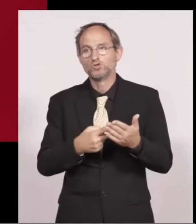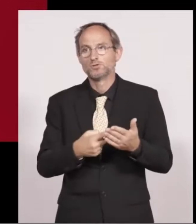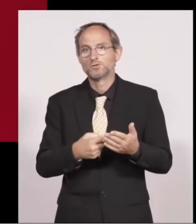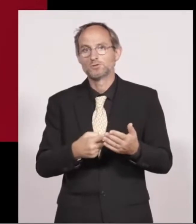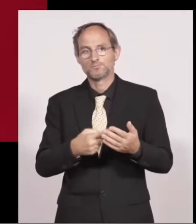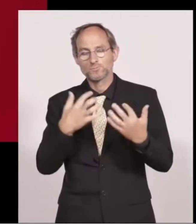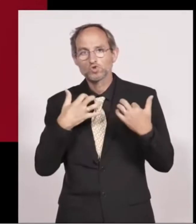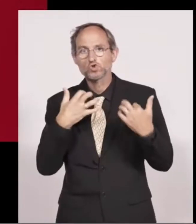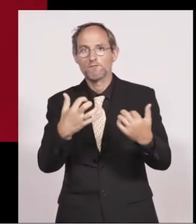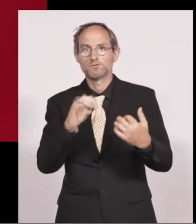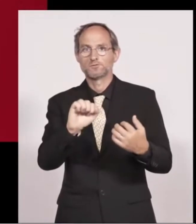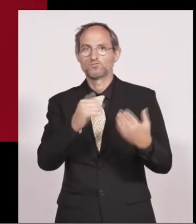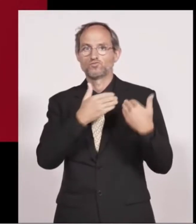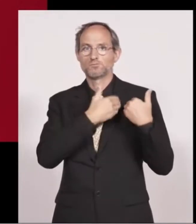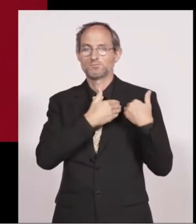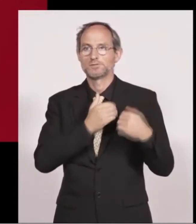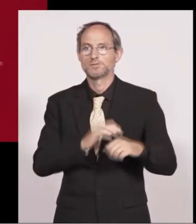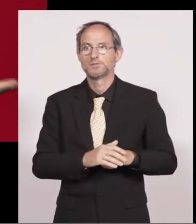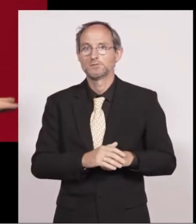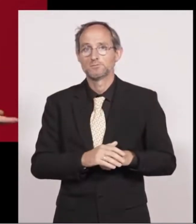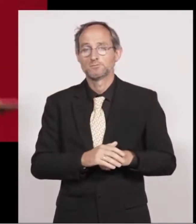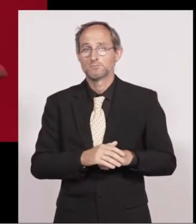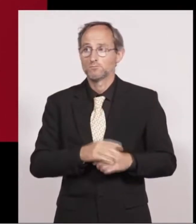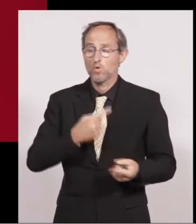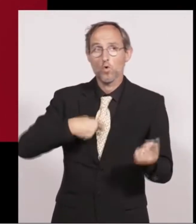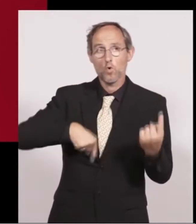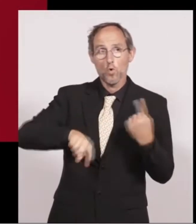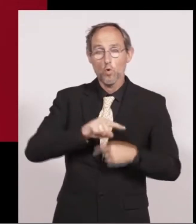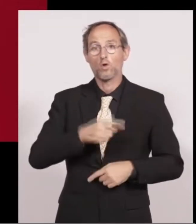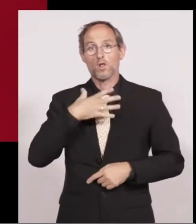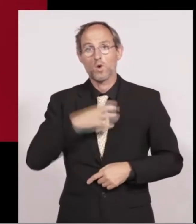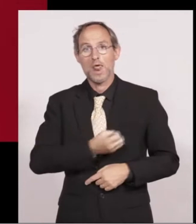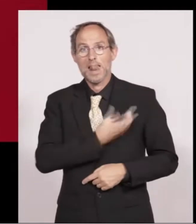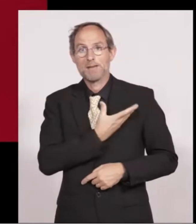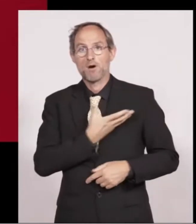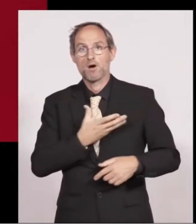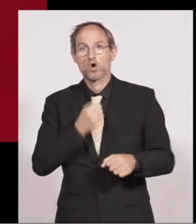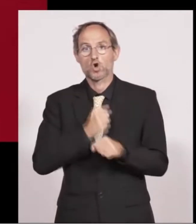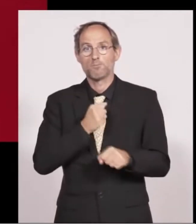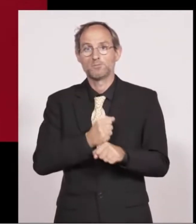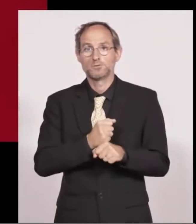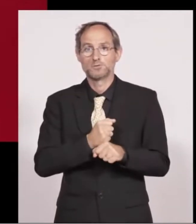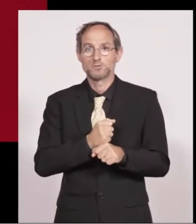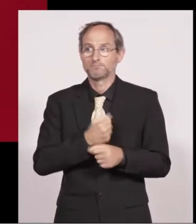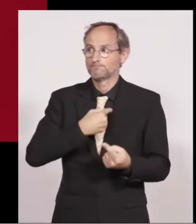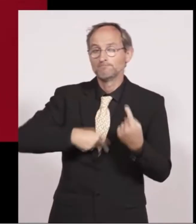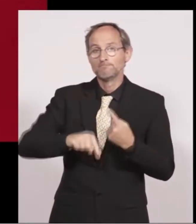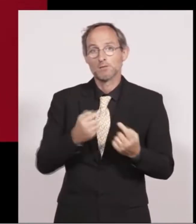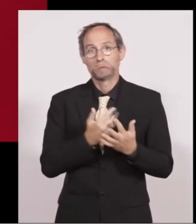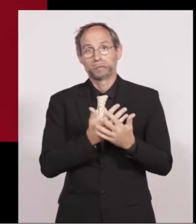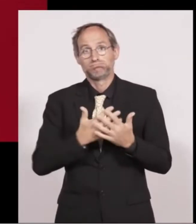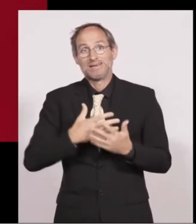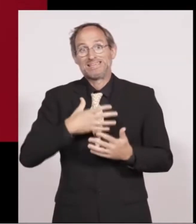account conference we all want to labor government many of us desperately